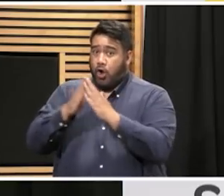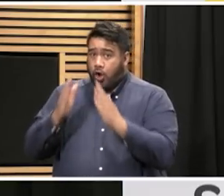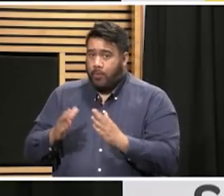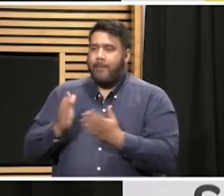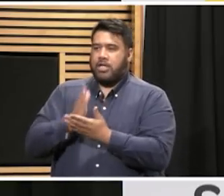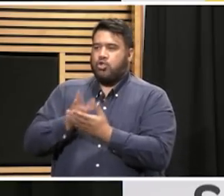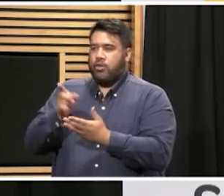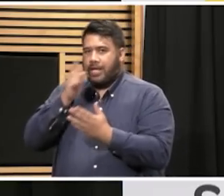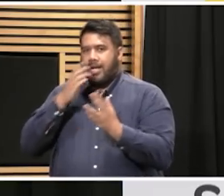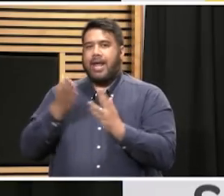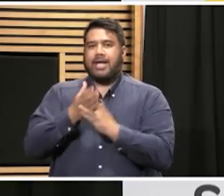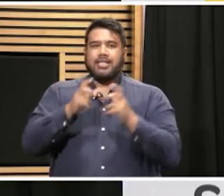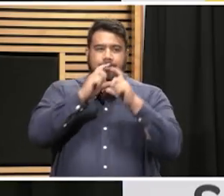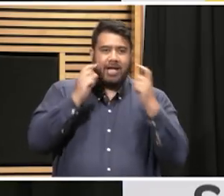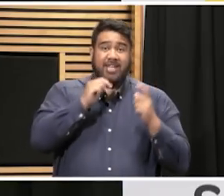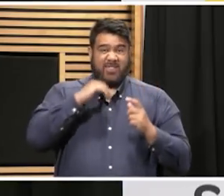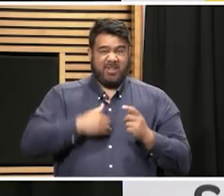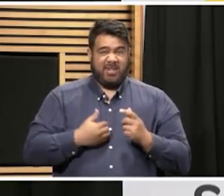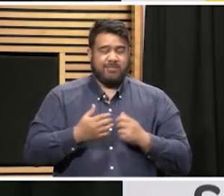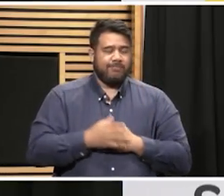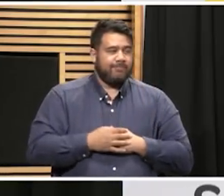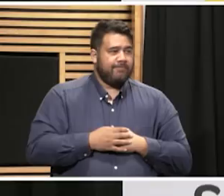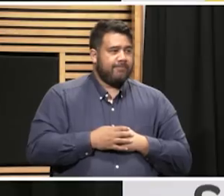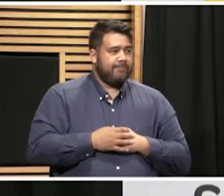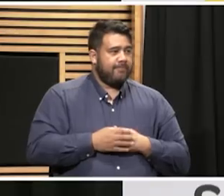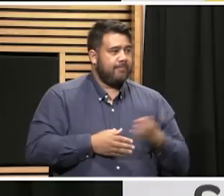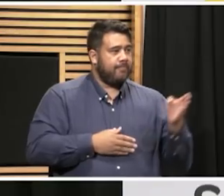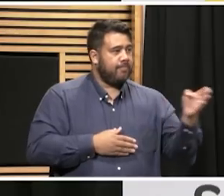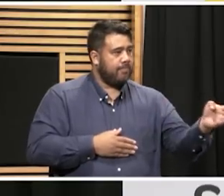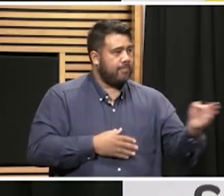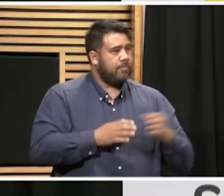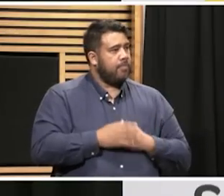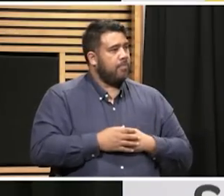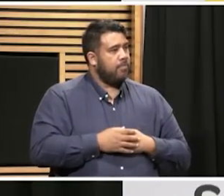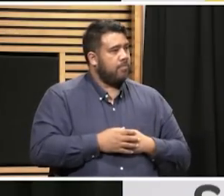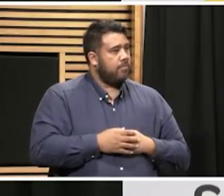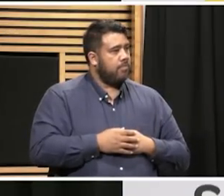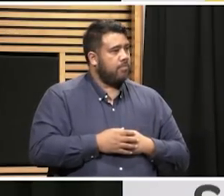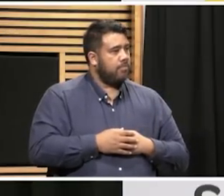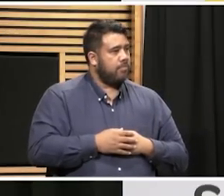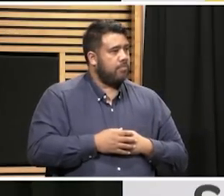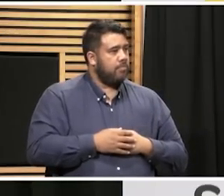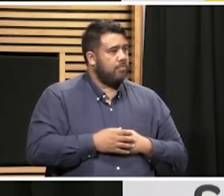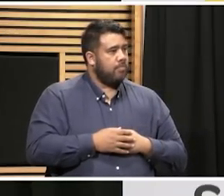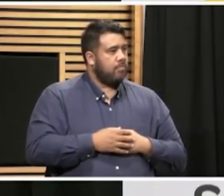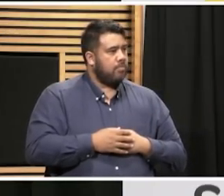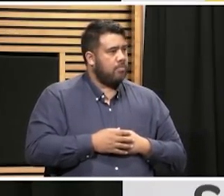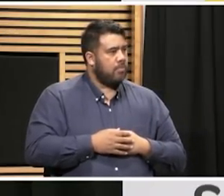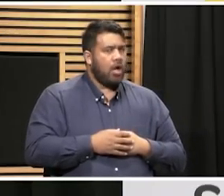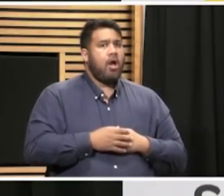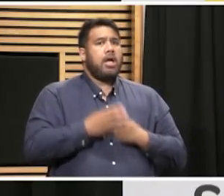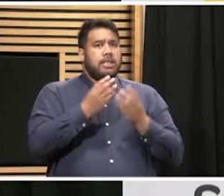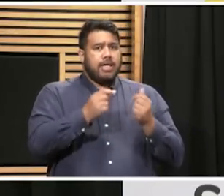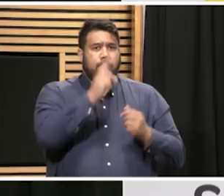access to masks if they need to use them then they've got them. And what about we've been contacted by people that have donated